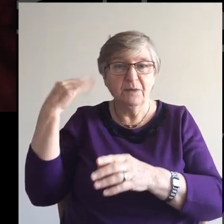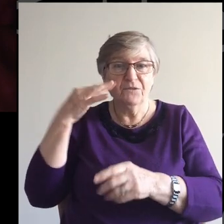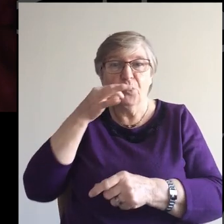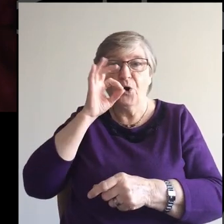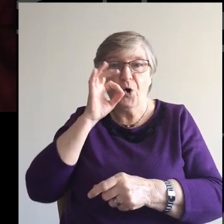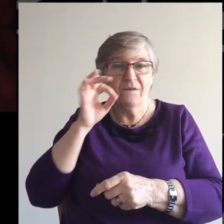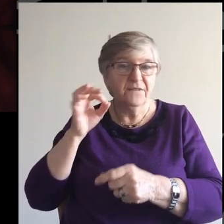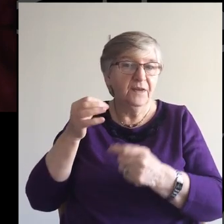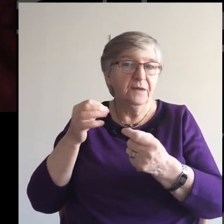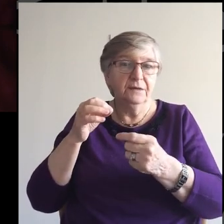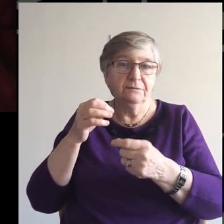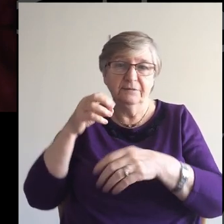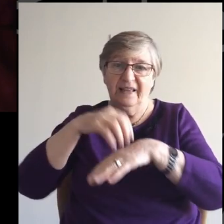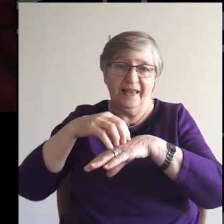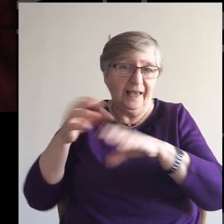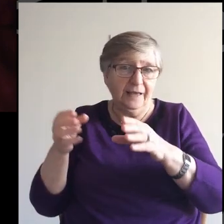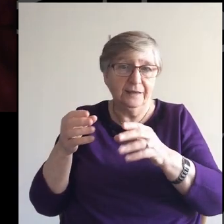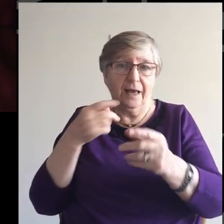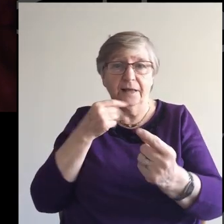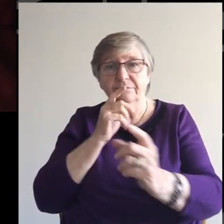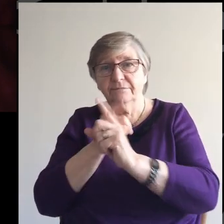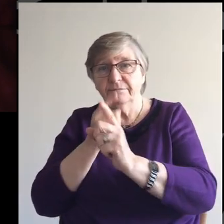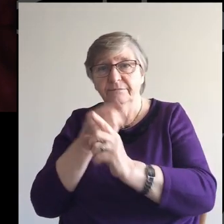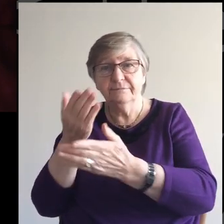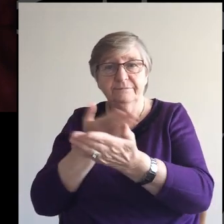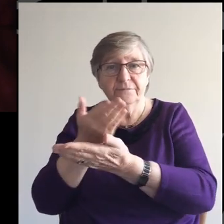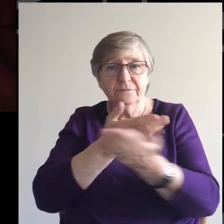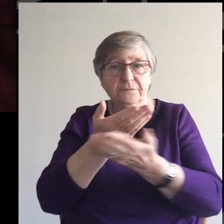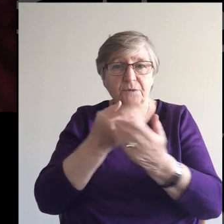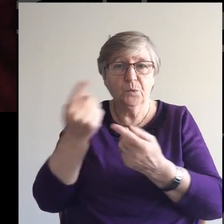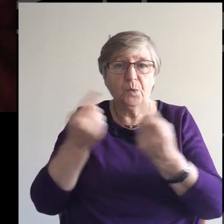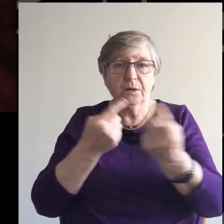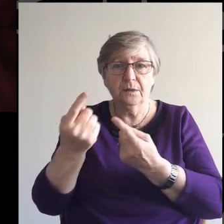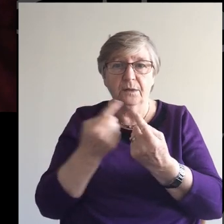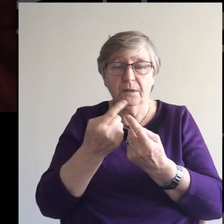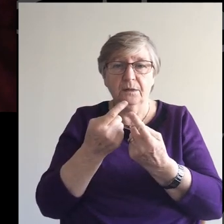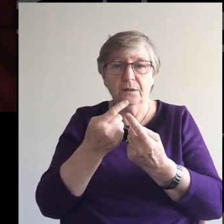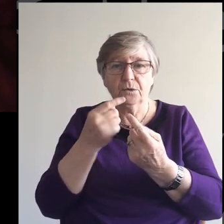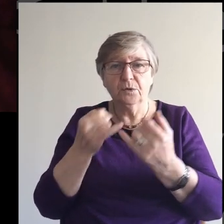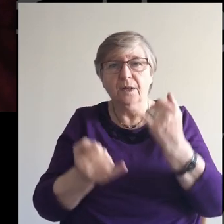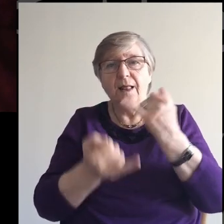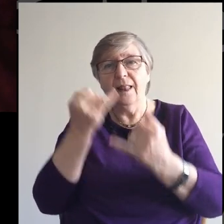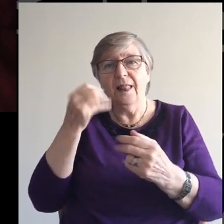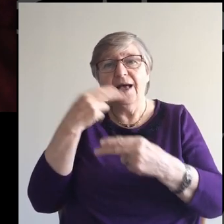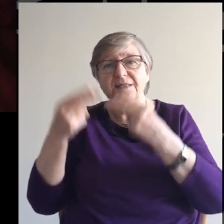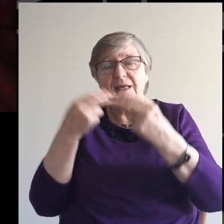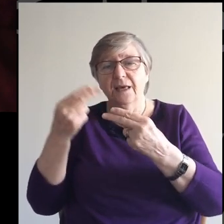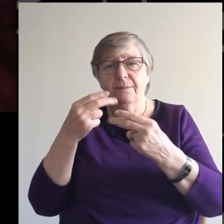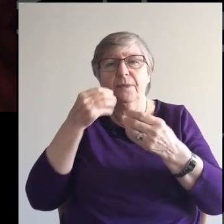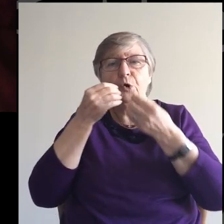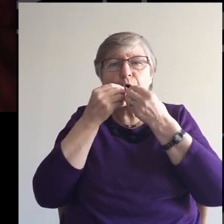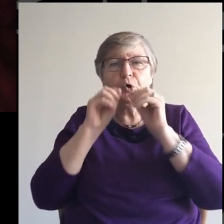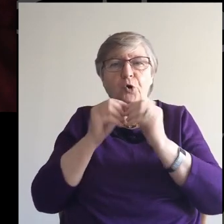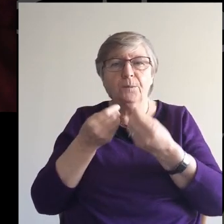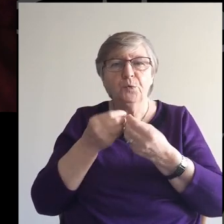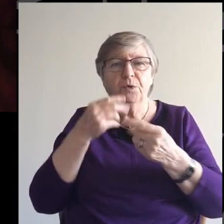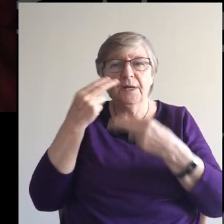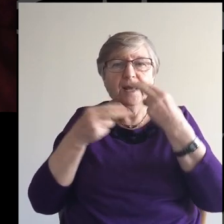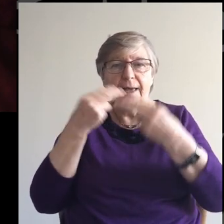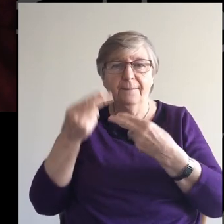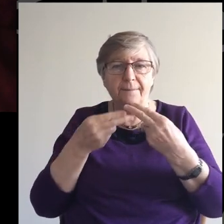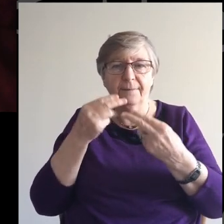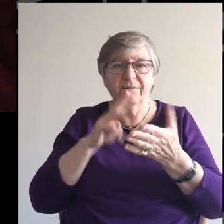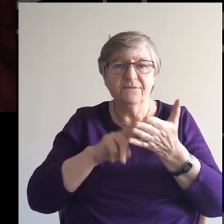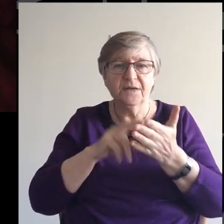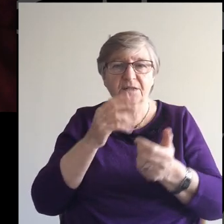cake And catch up With one another We're going to finish Singing our communion hymns So singing from Verse 4